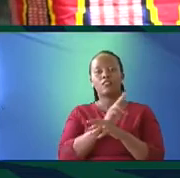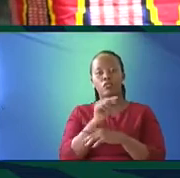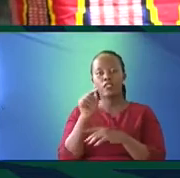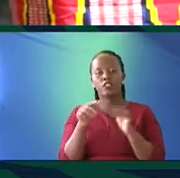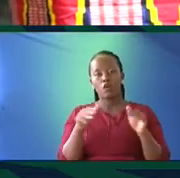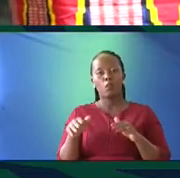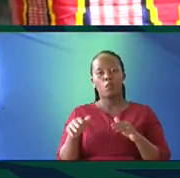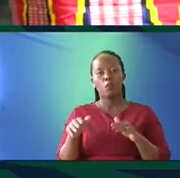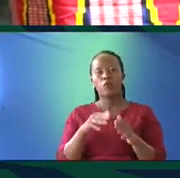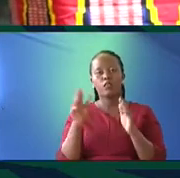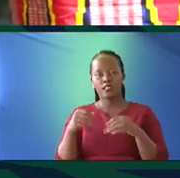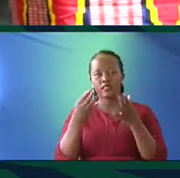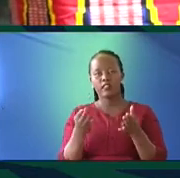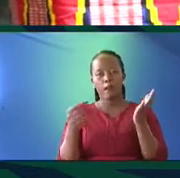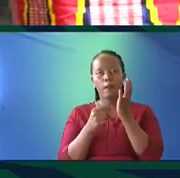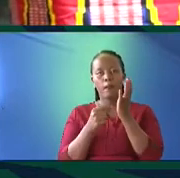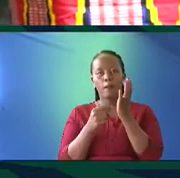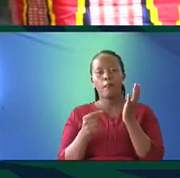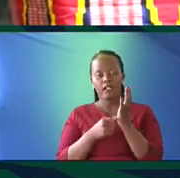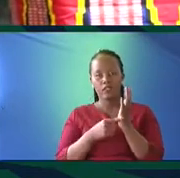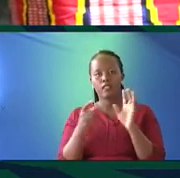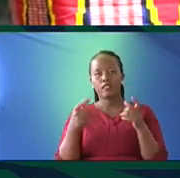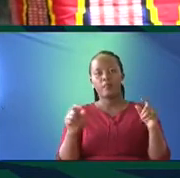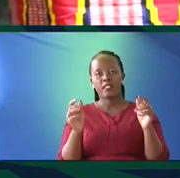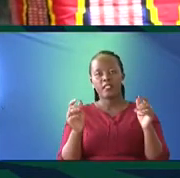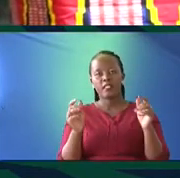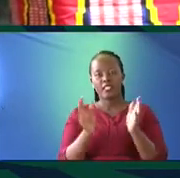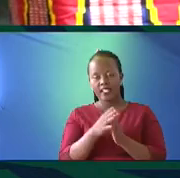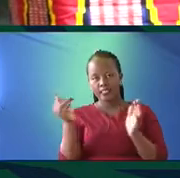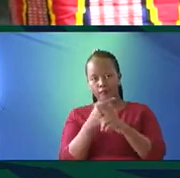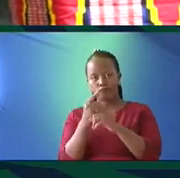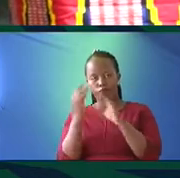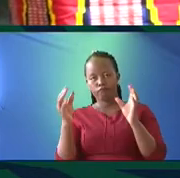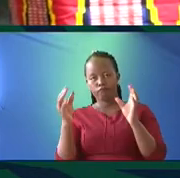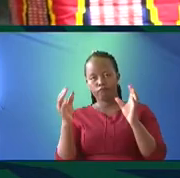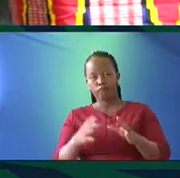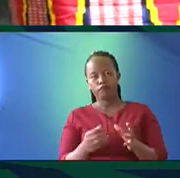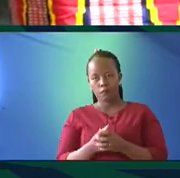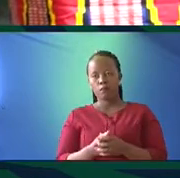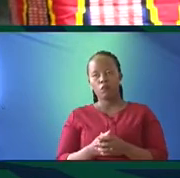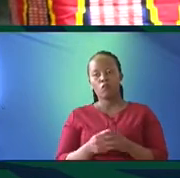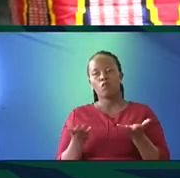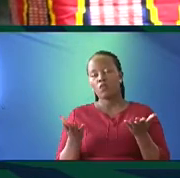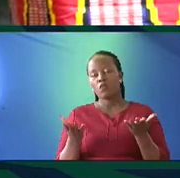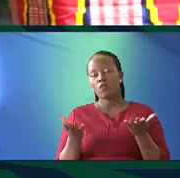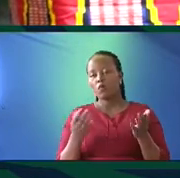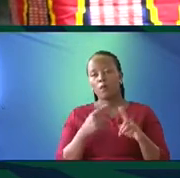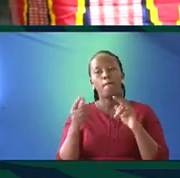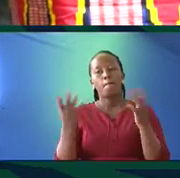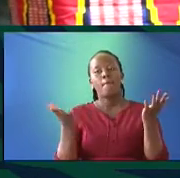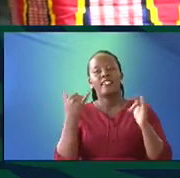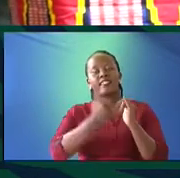these opportunities offered by modern technology, the media, and so on and so forth. Finally, and not finally, I could say a lot more,